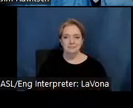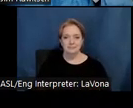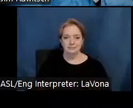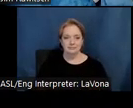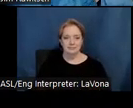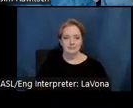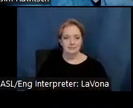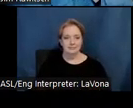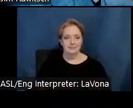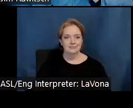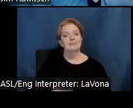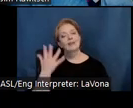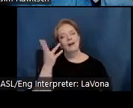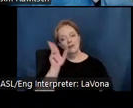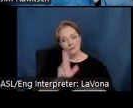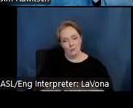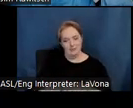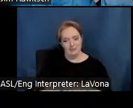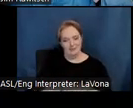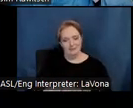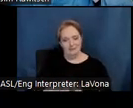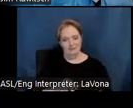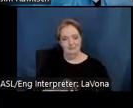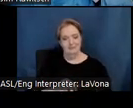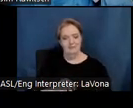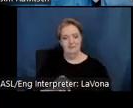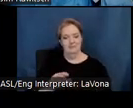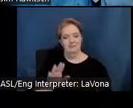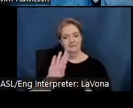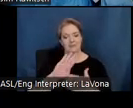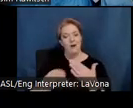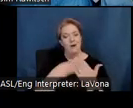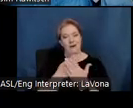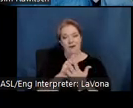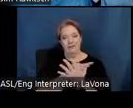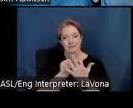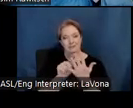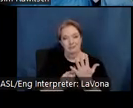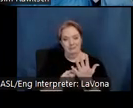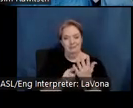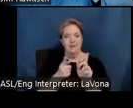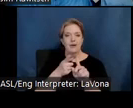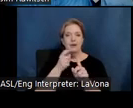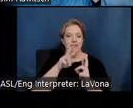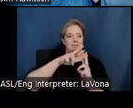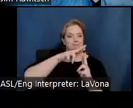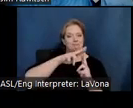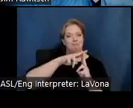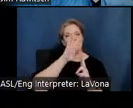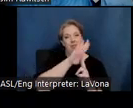And of course, none of it would be here today without the vision of this incomparable couple,